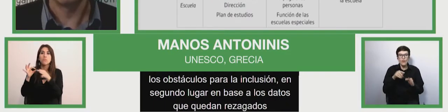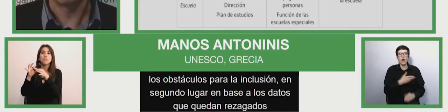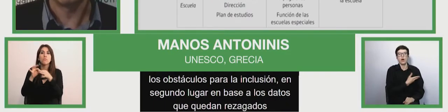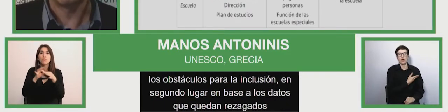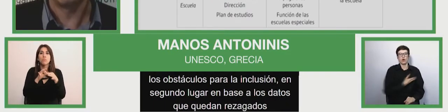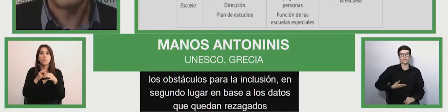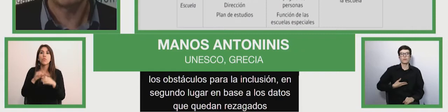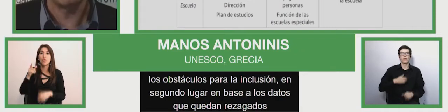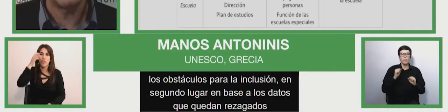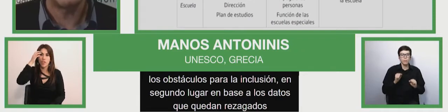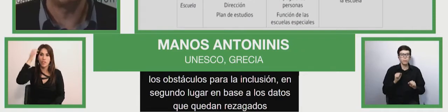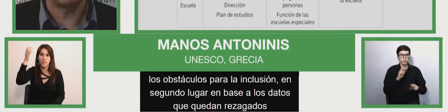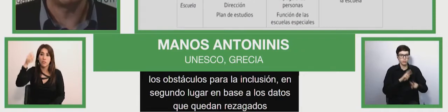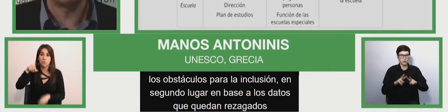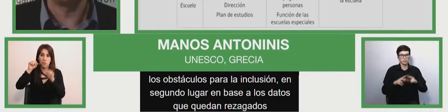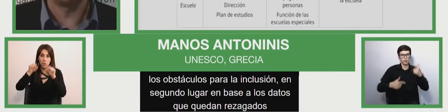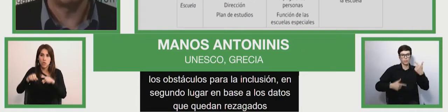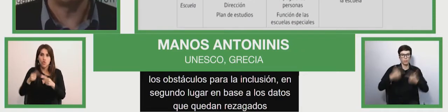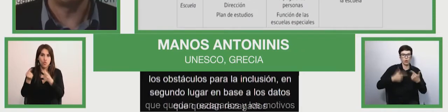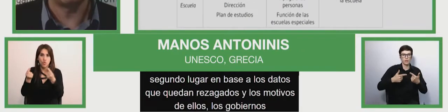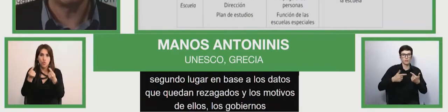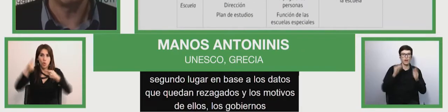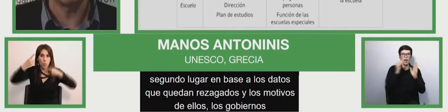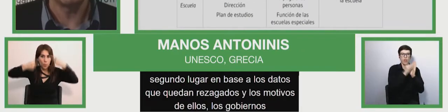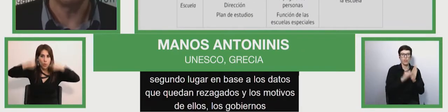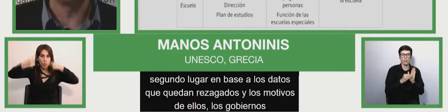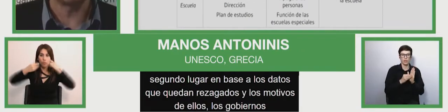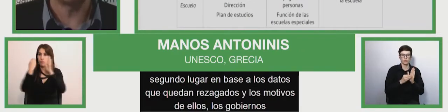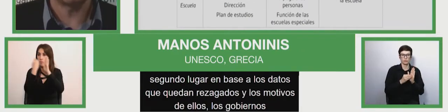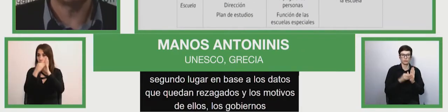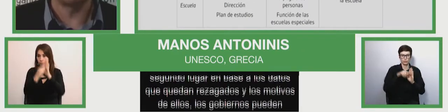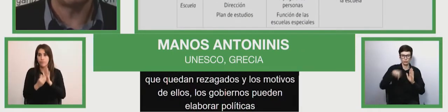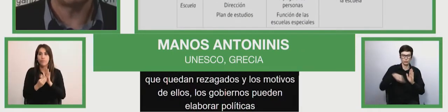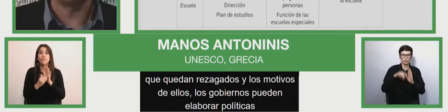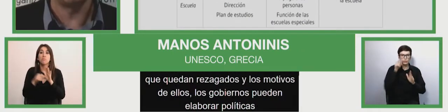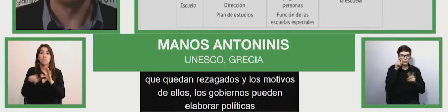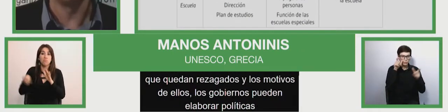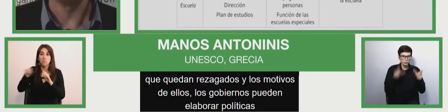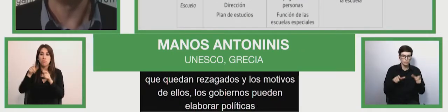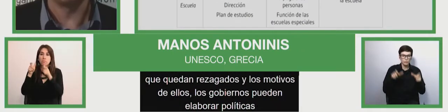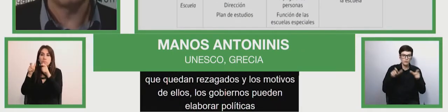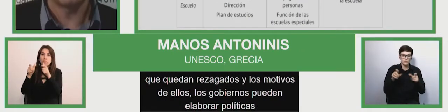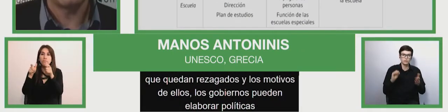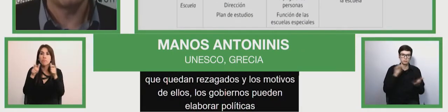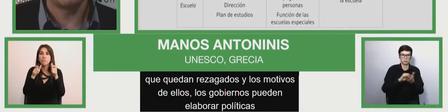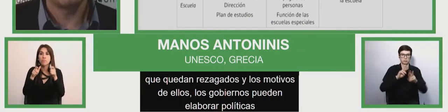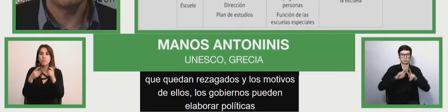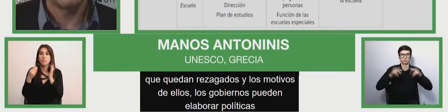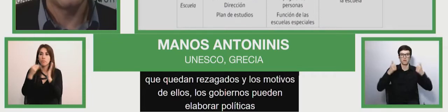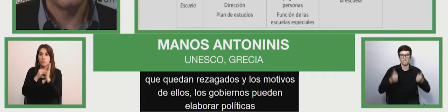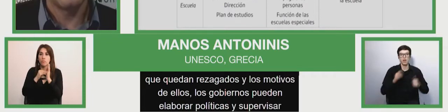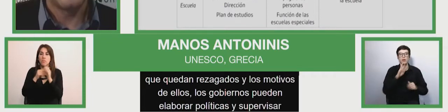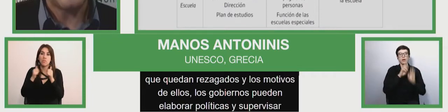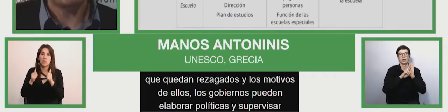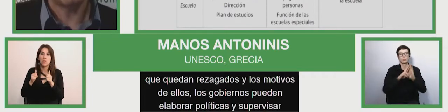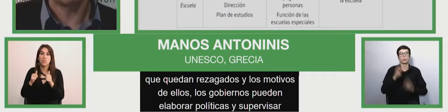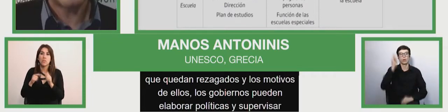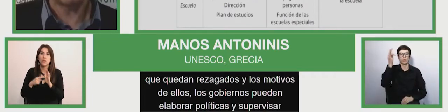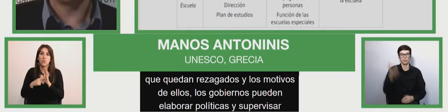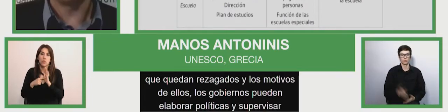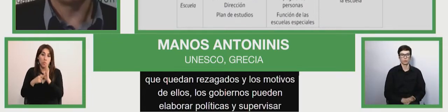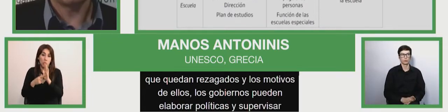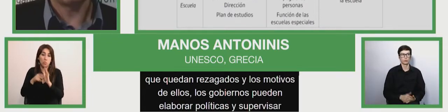prepare empirical models based on empirical data and test their results and models on